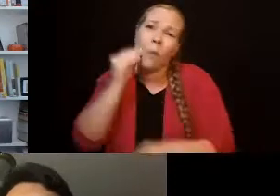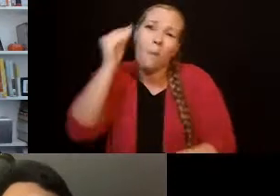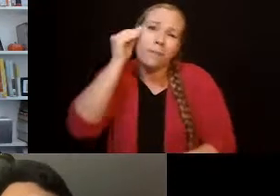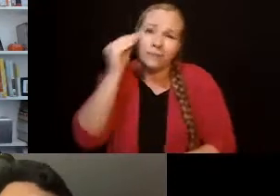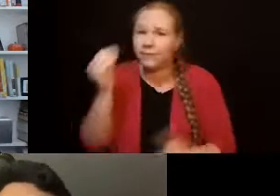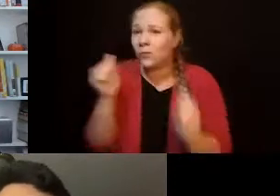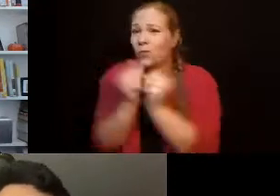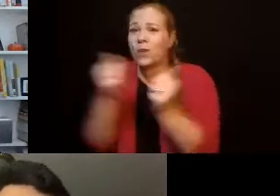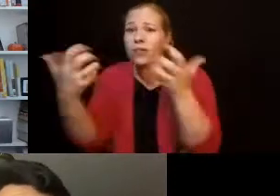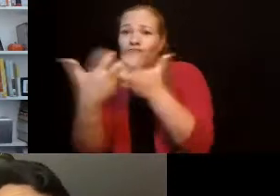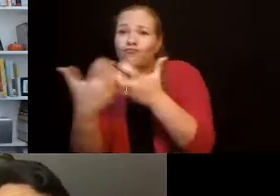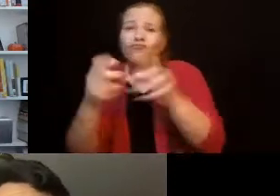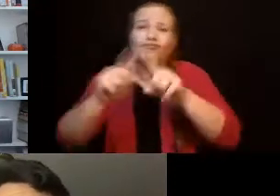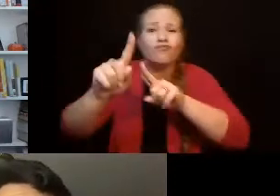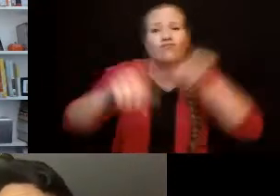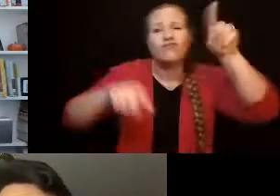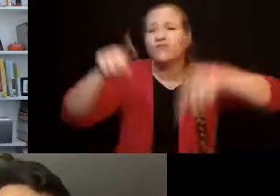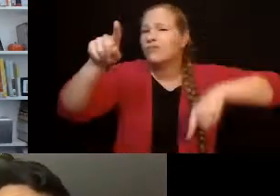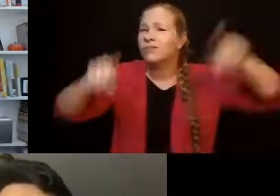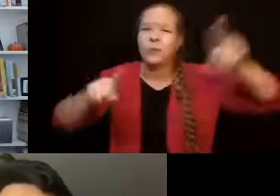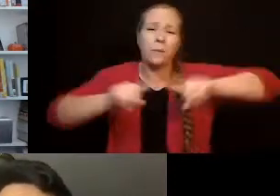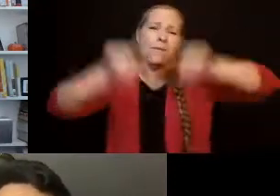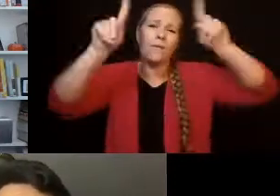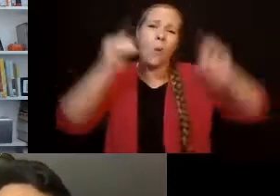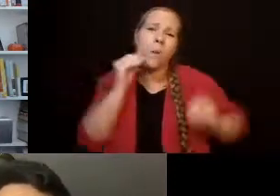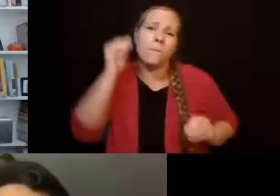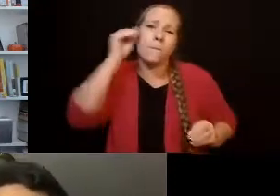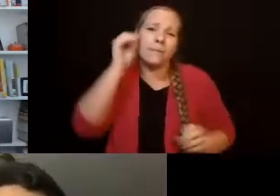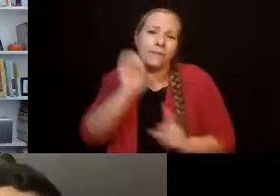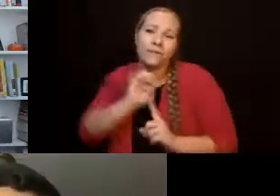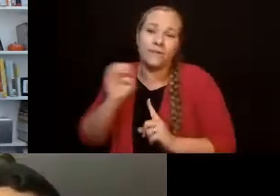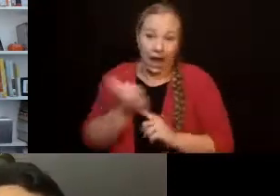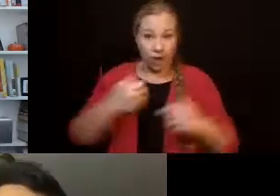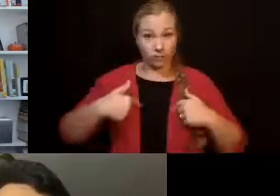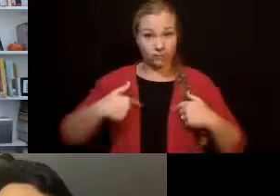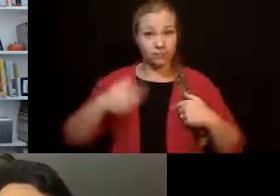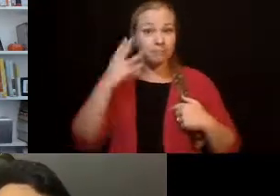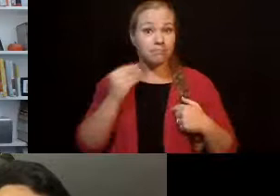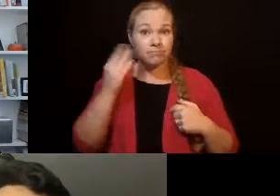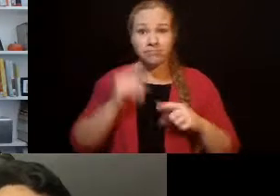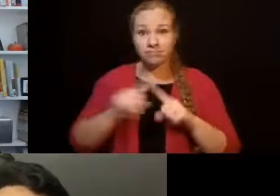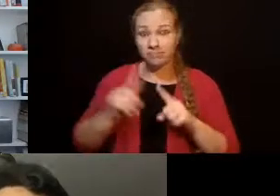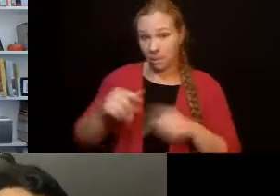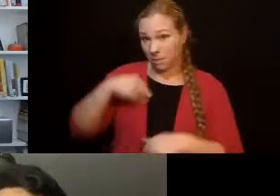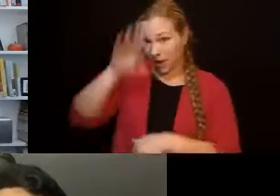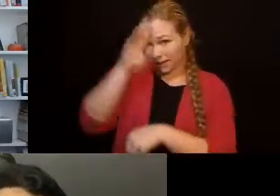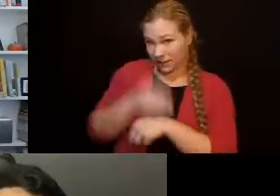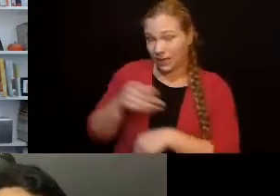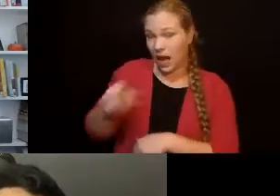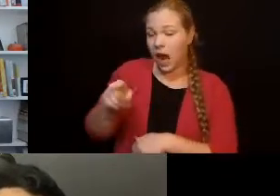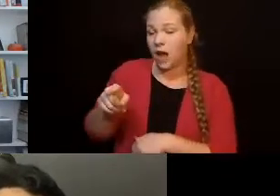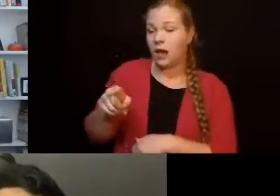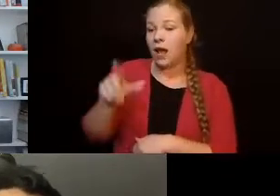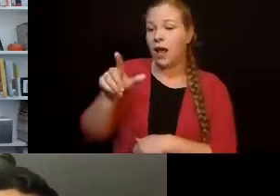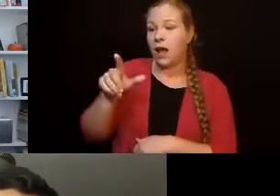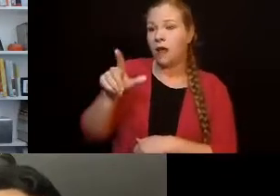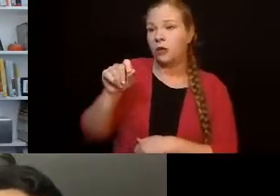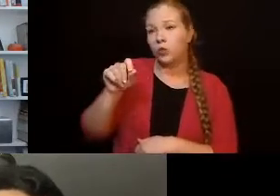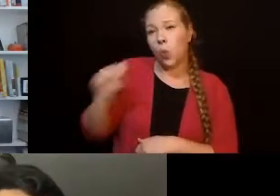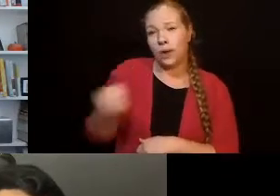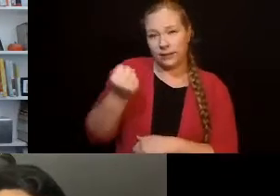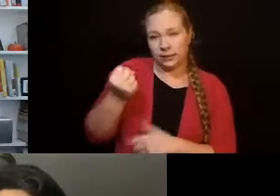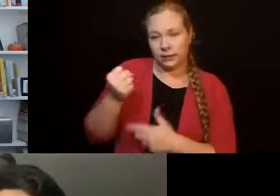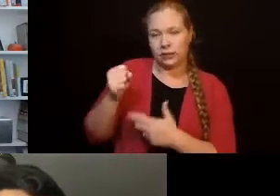right now in their late twenties and early thirties. Um, my son who's in his early thirties is currently living